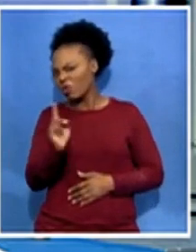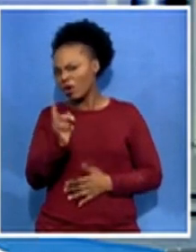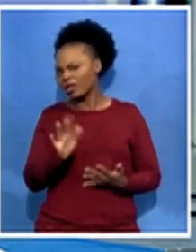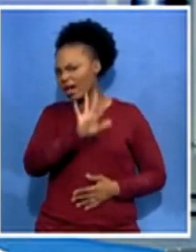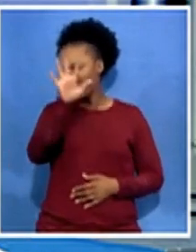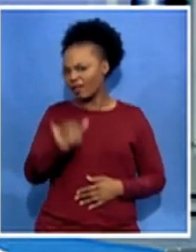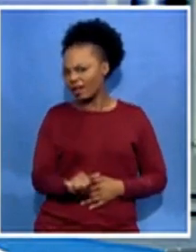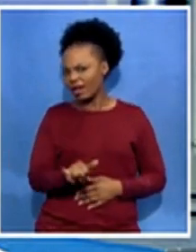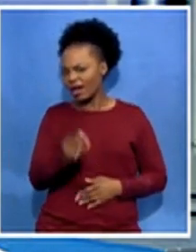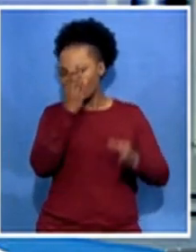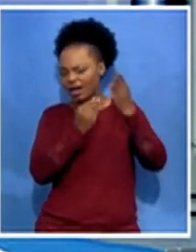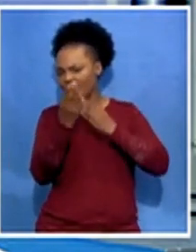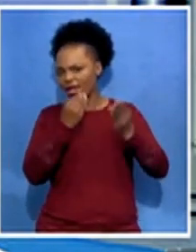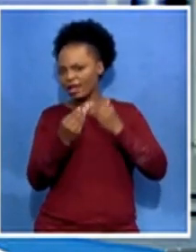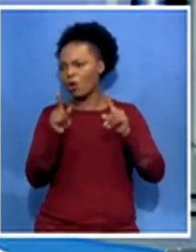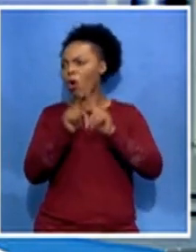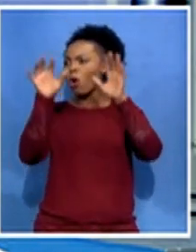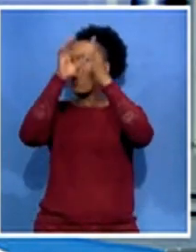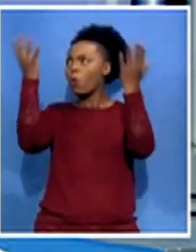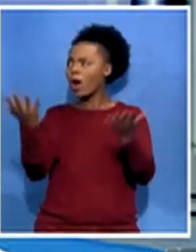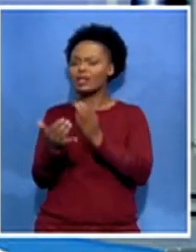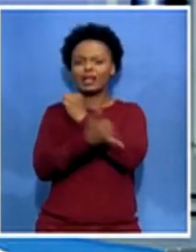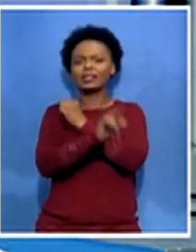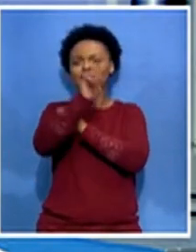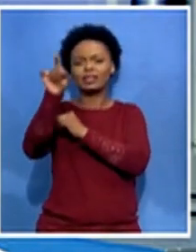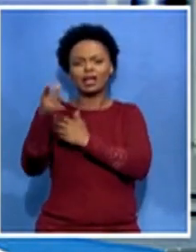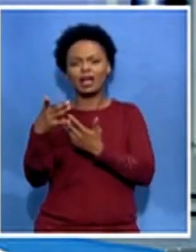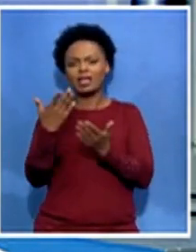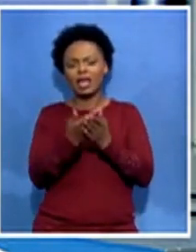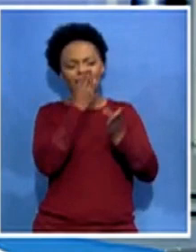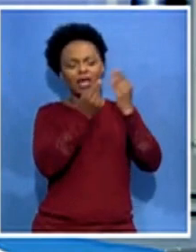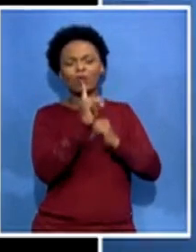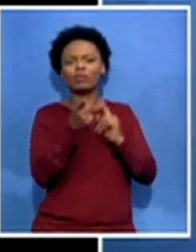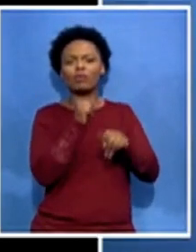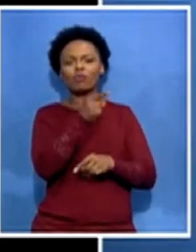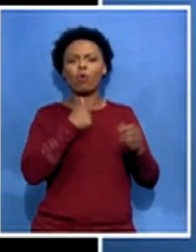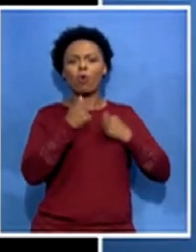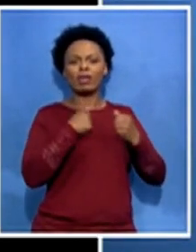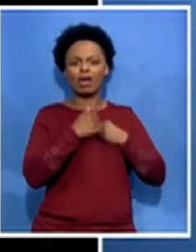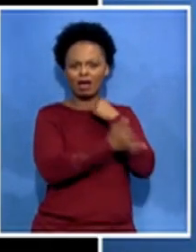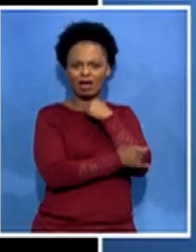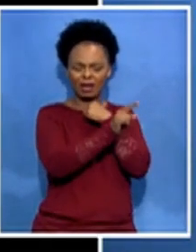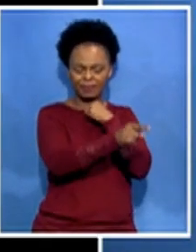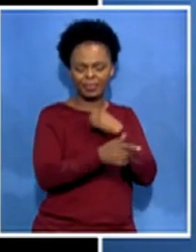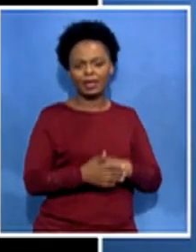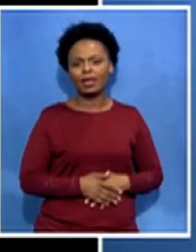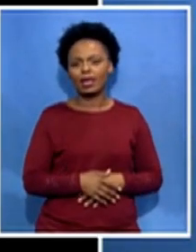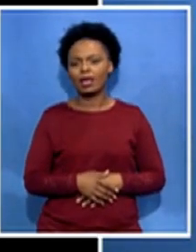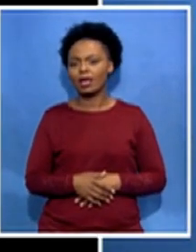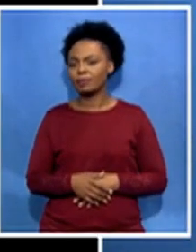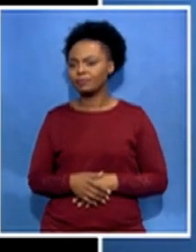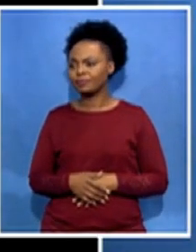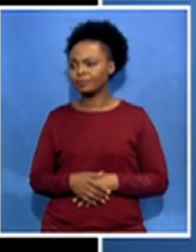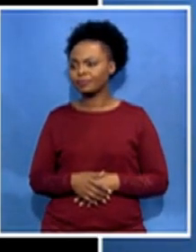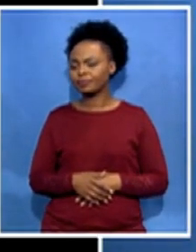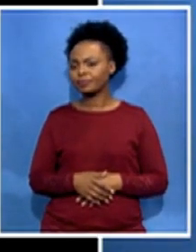world learn from rwanda well there's a lot that uh we uh outside rwanda can